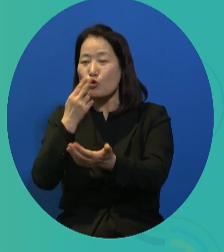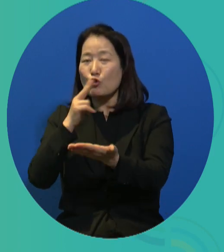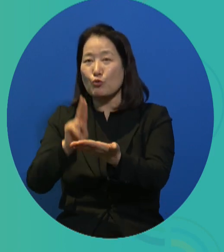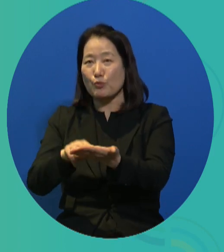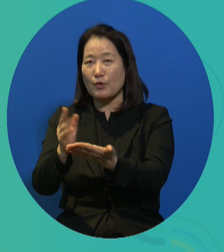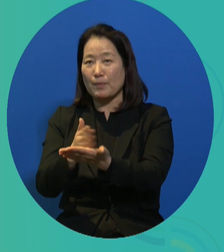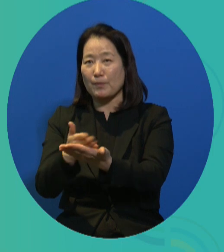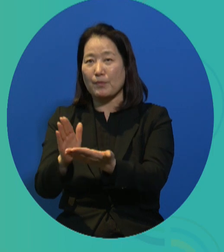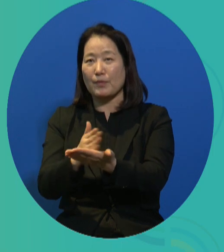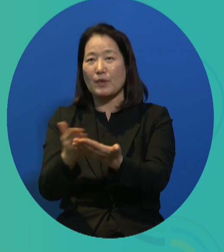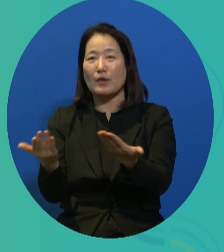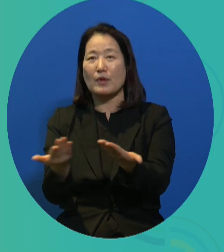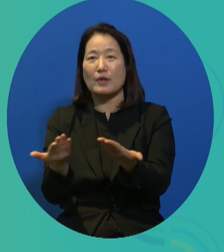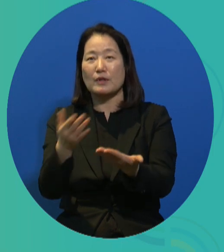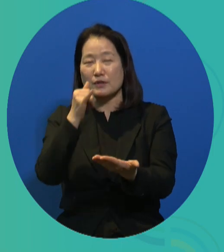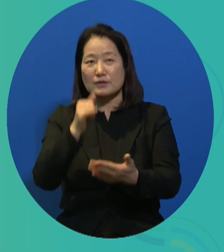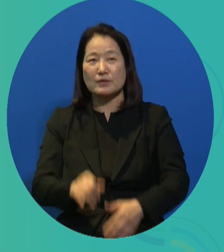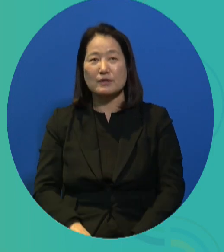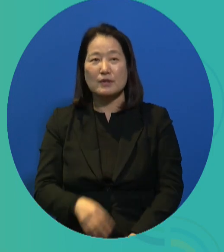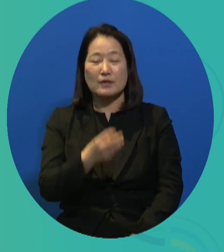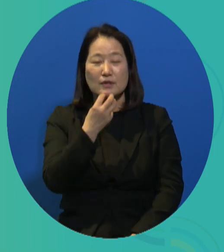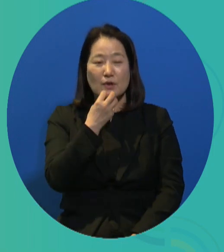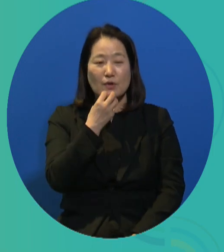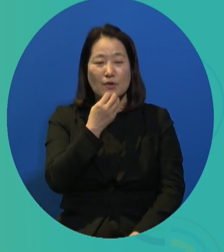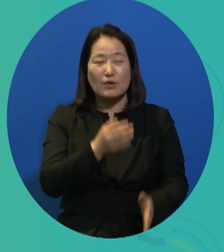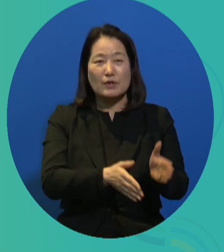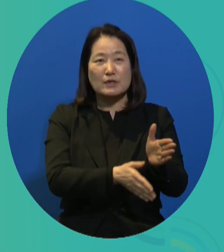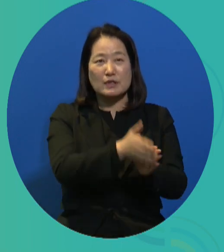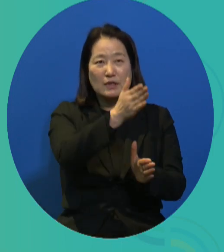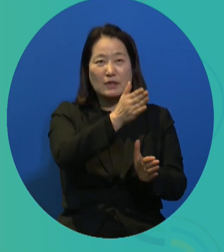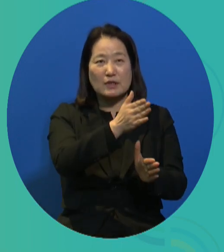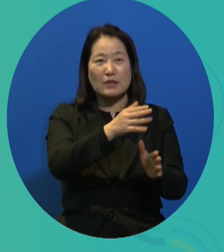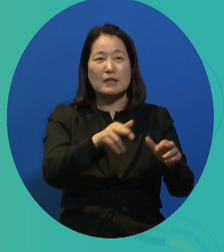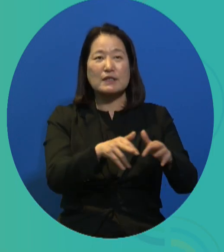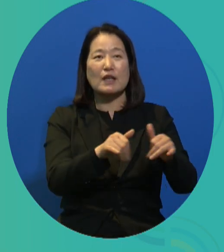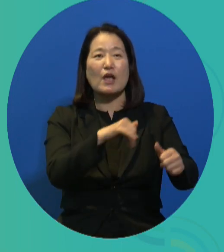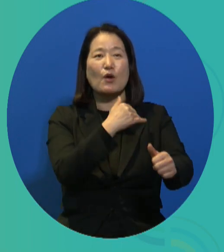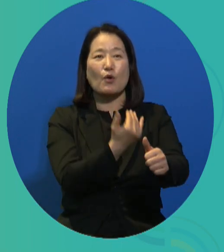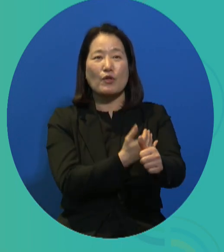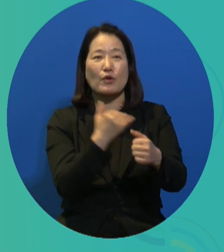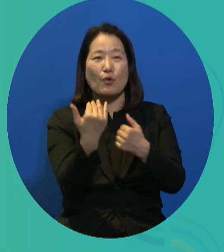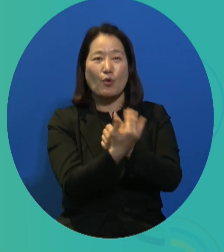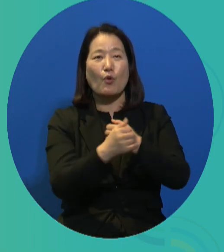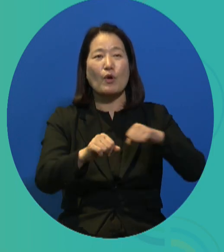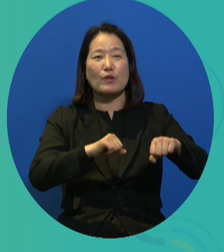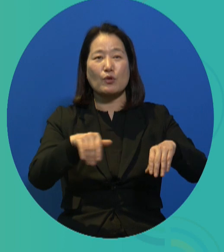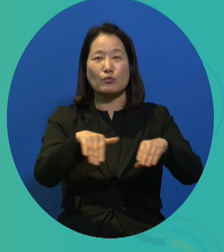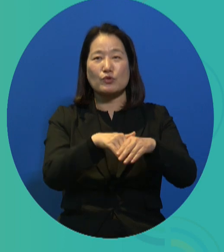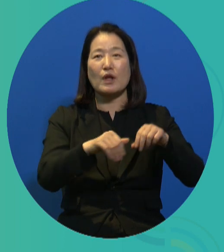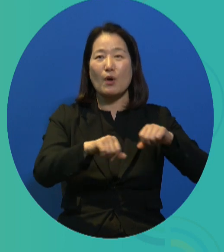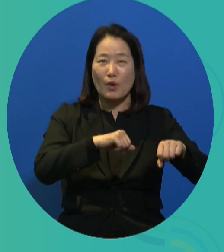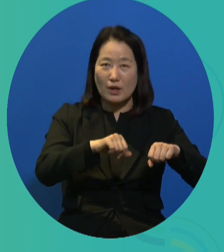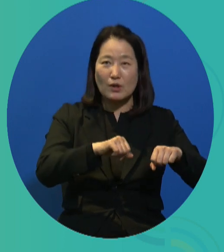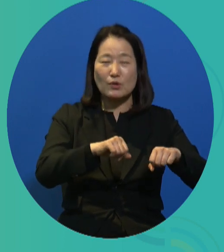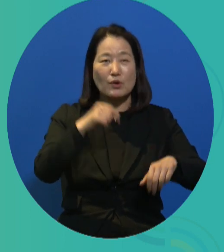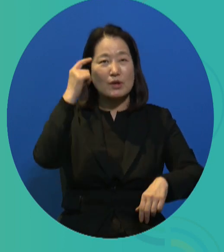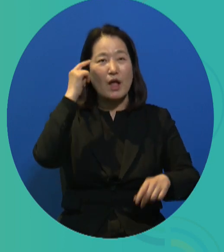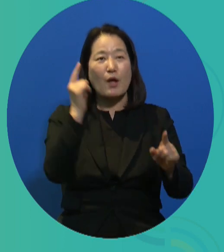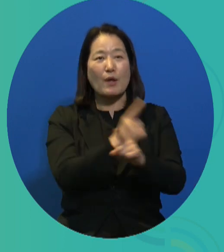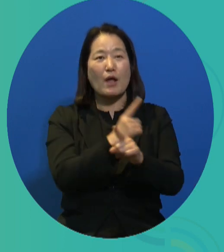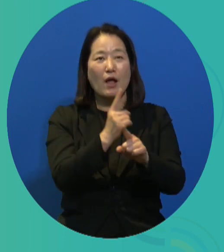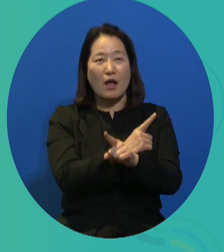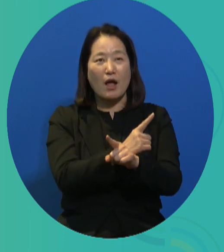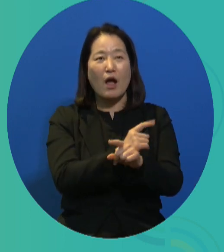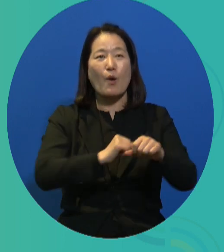cafeterias, libraries, and post offices. The Seoul Metropolitan Government, as I mentioned before, provides cultural